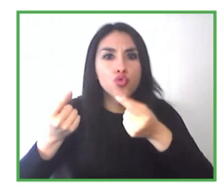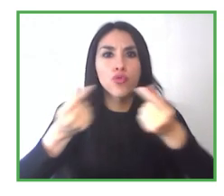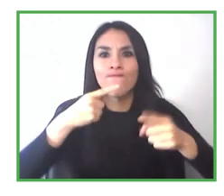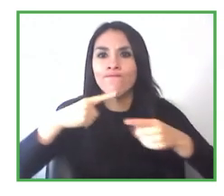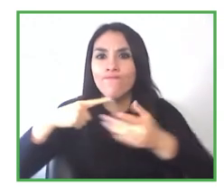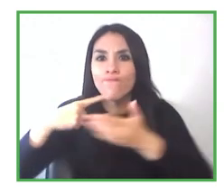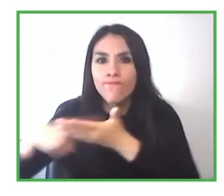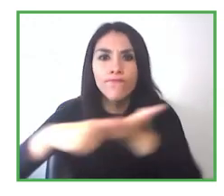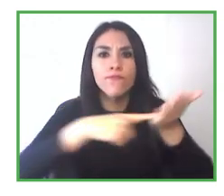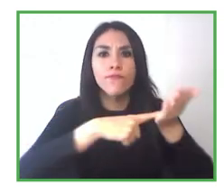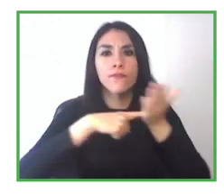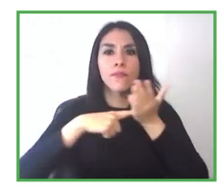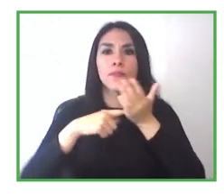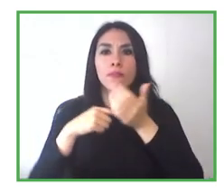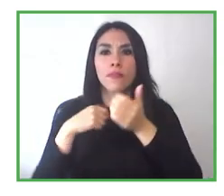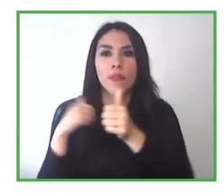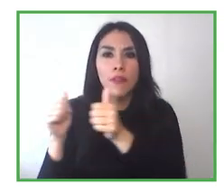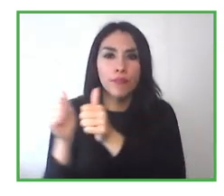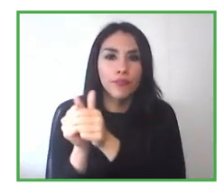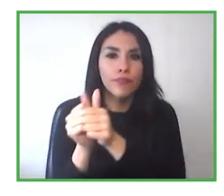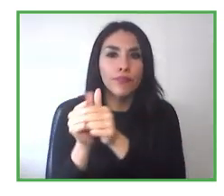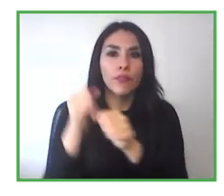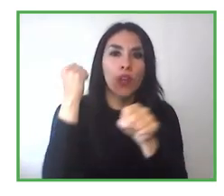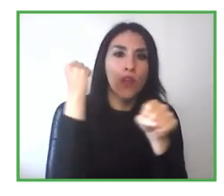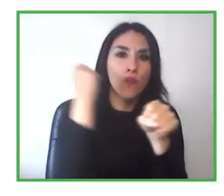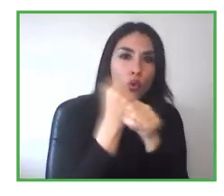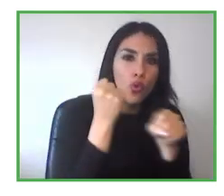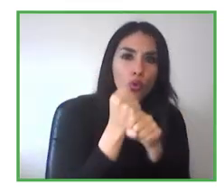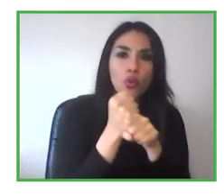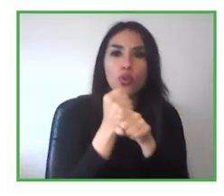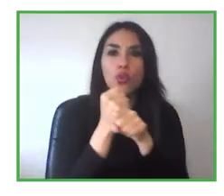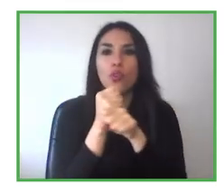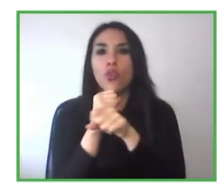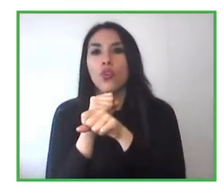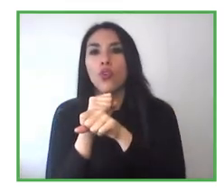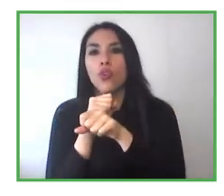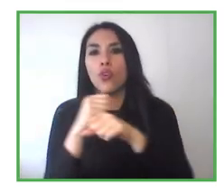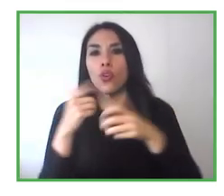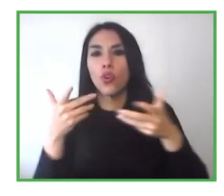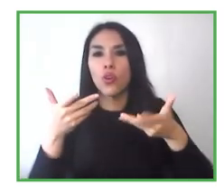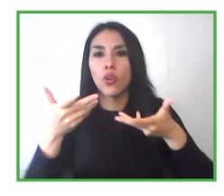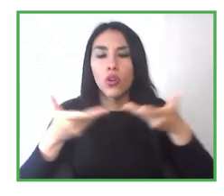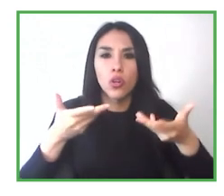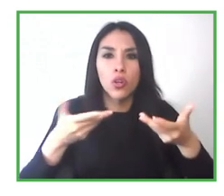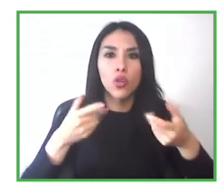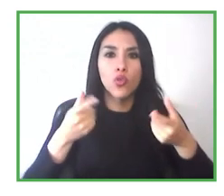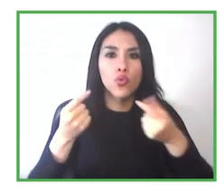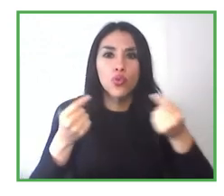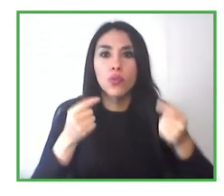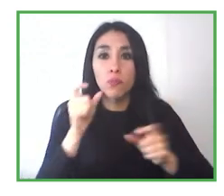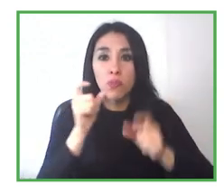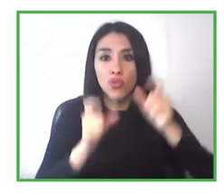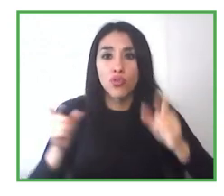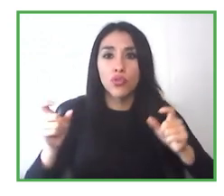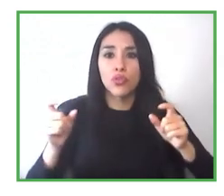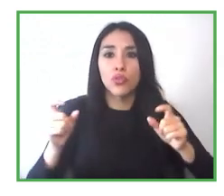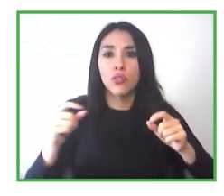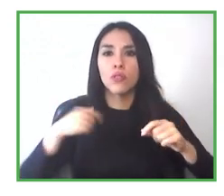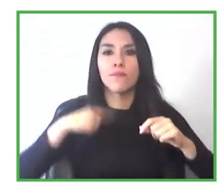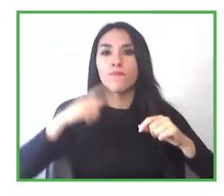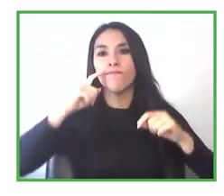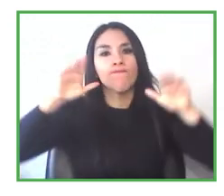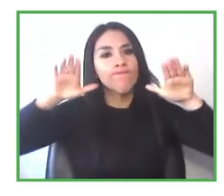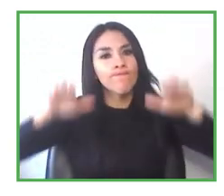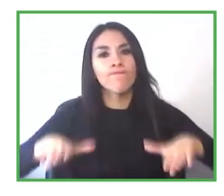between the person and the worker. But the follow up, this monitoring process is to deliver, to give tools for this